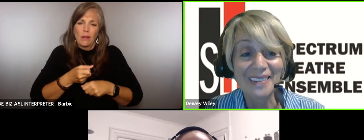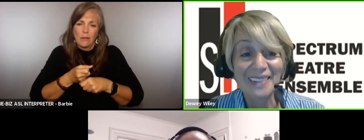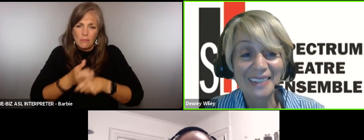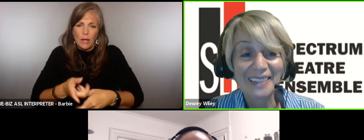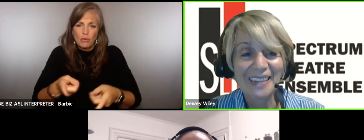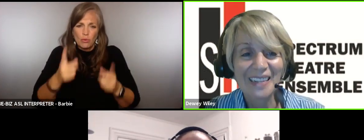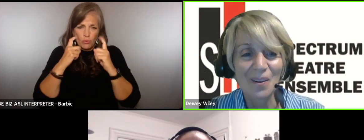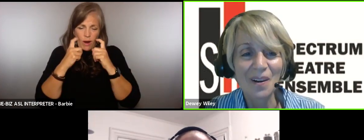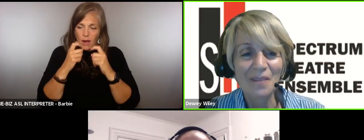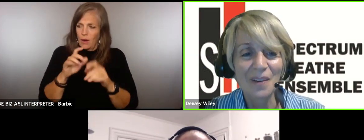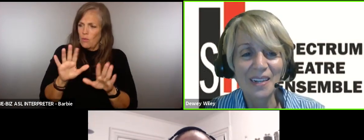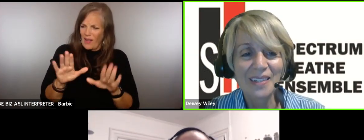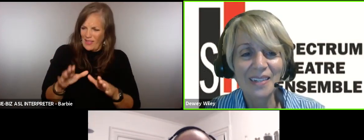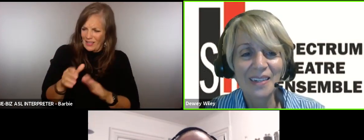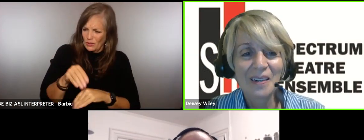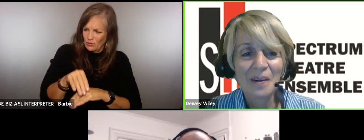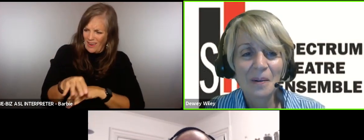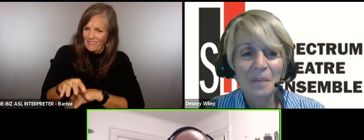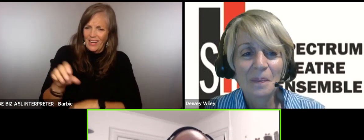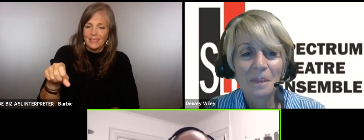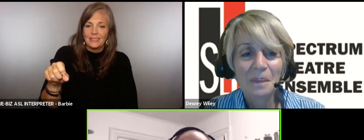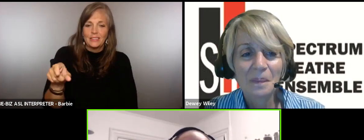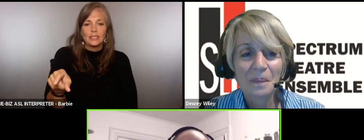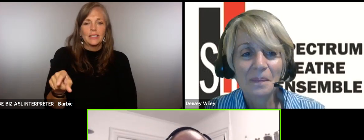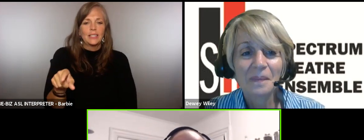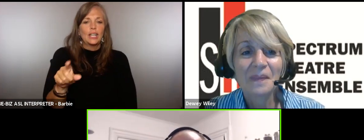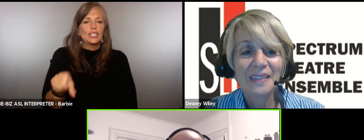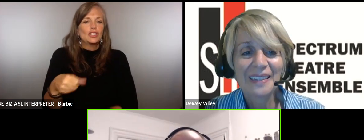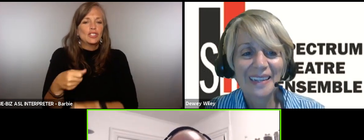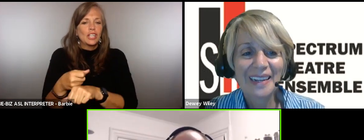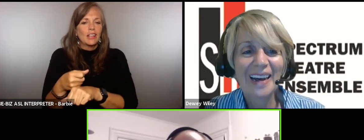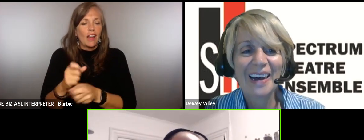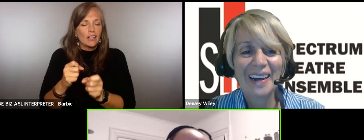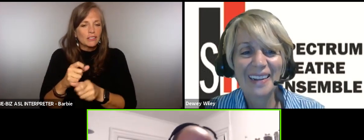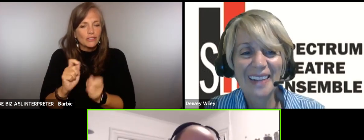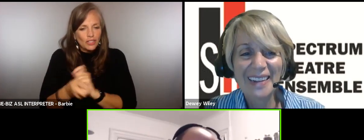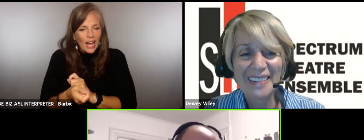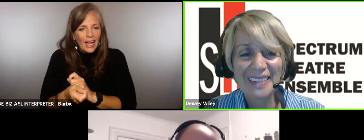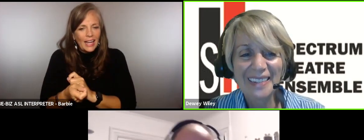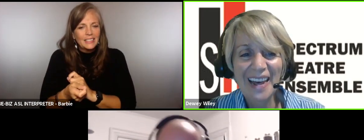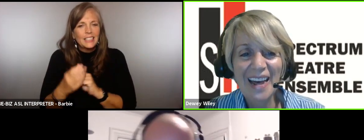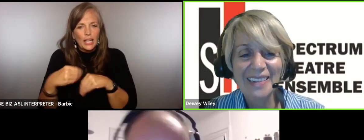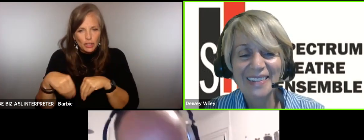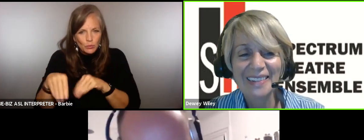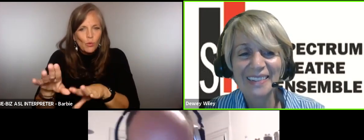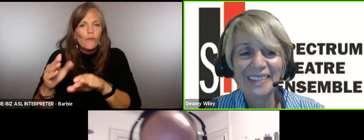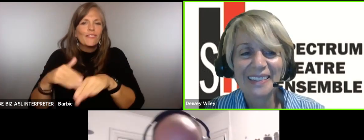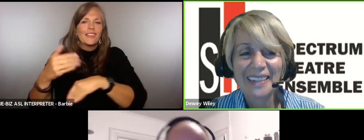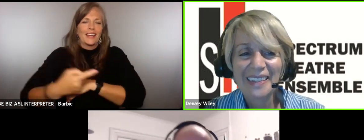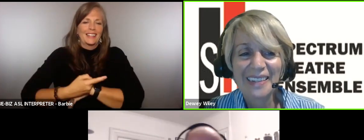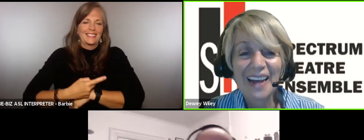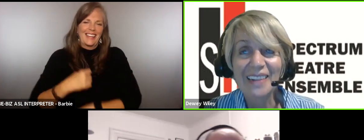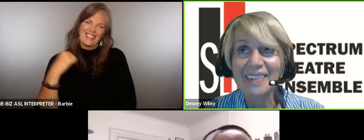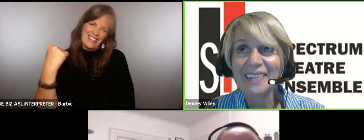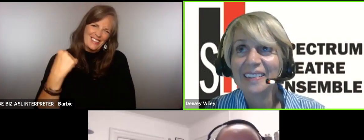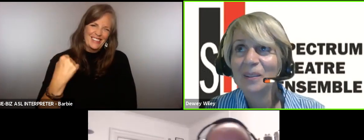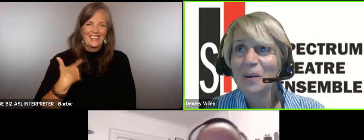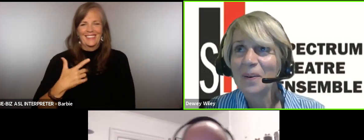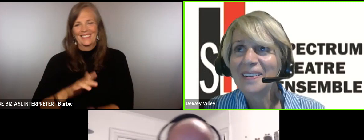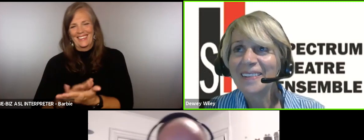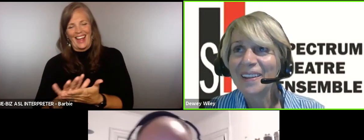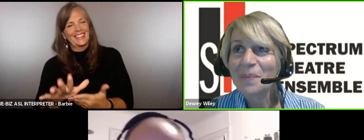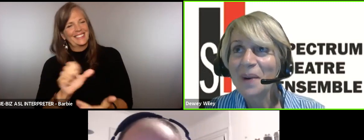advice that's great advice she changed the locks moved out the next day nice yes yes